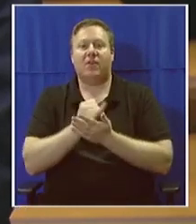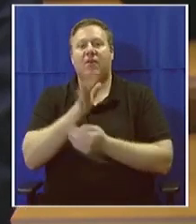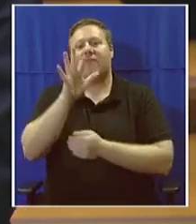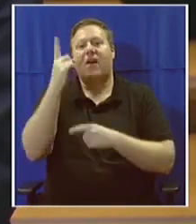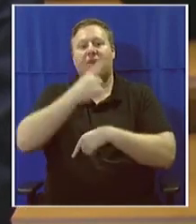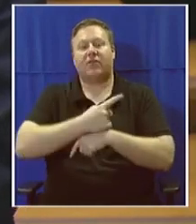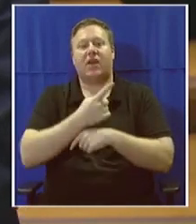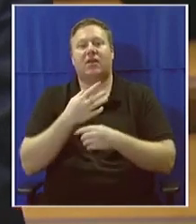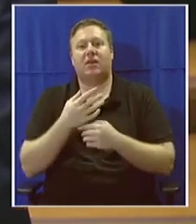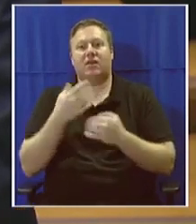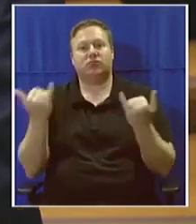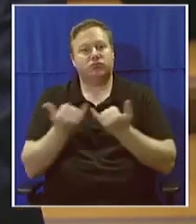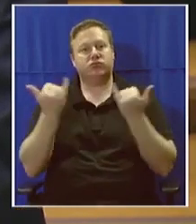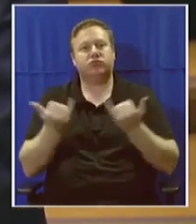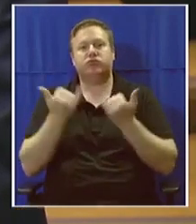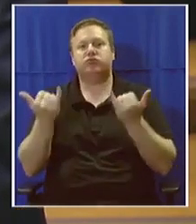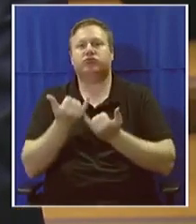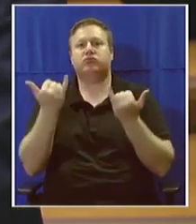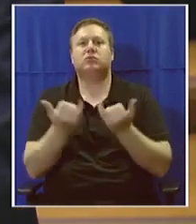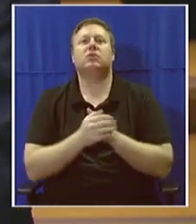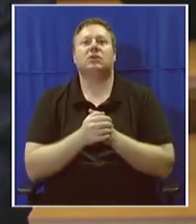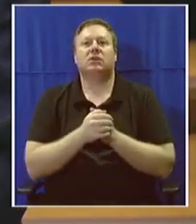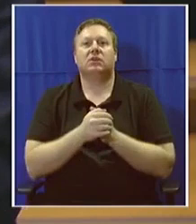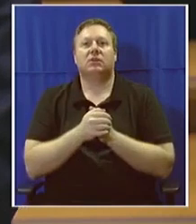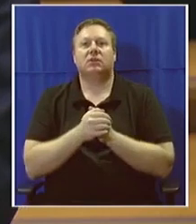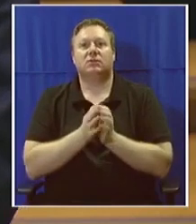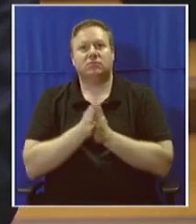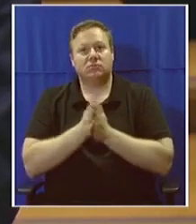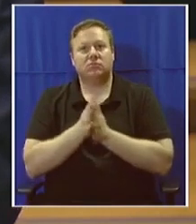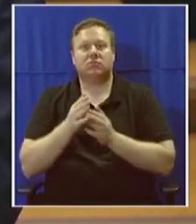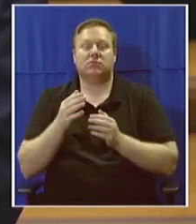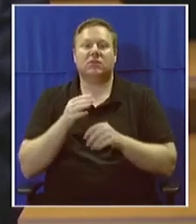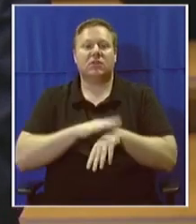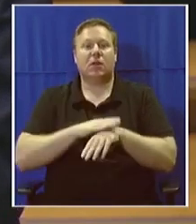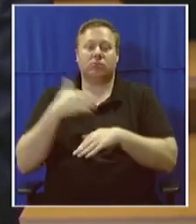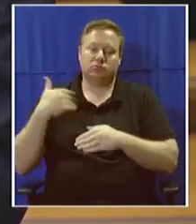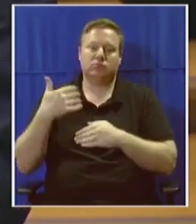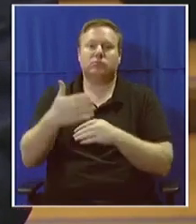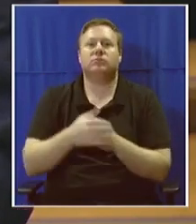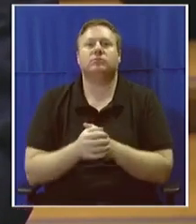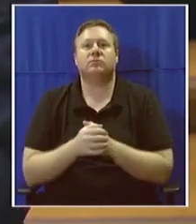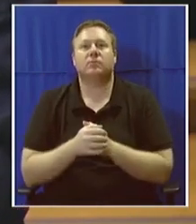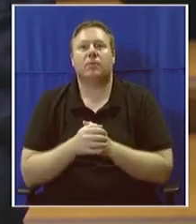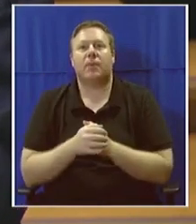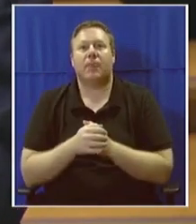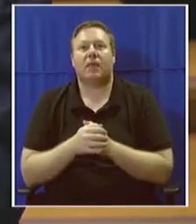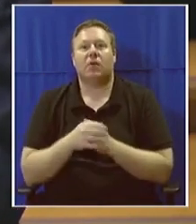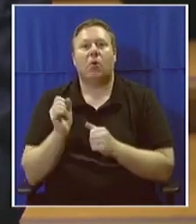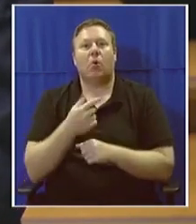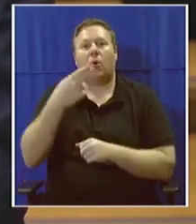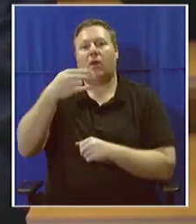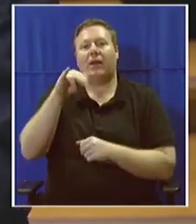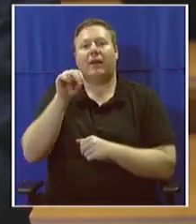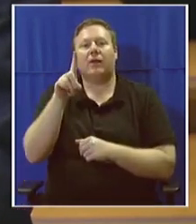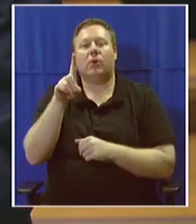occasion celebrated continuously with great zeal throughout the period, wishes all Hindu families throughout